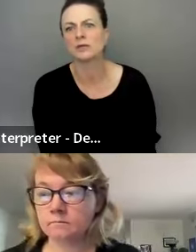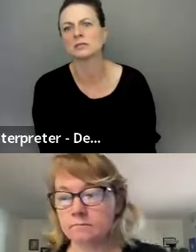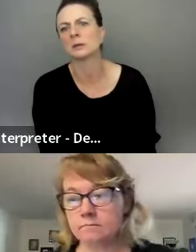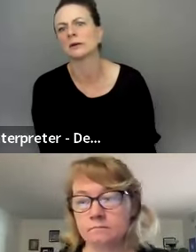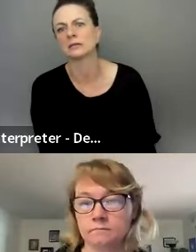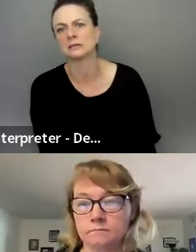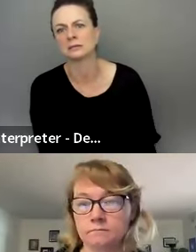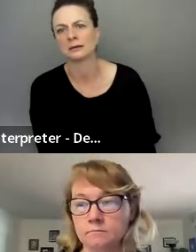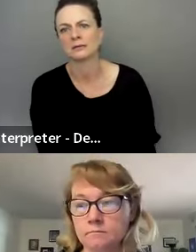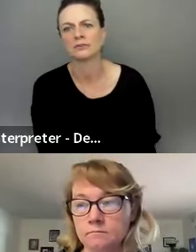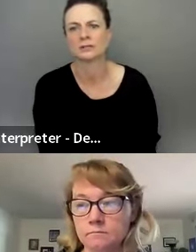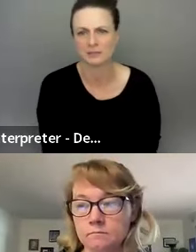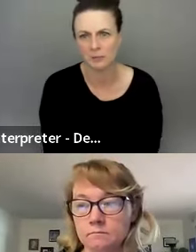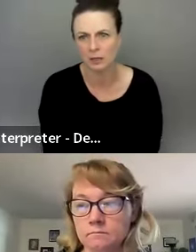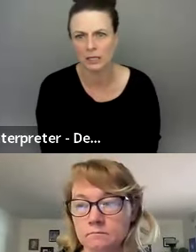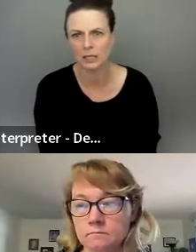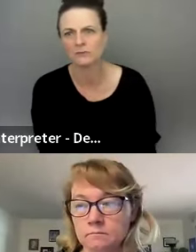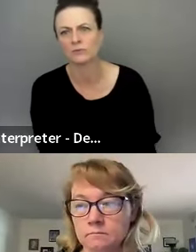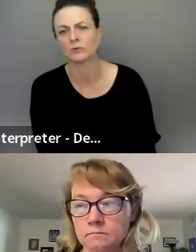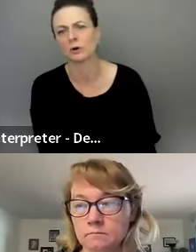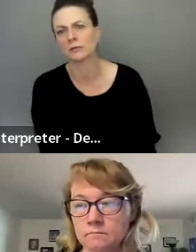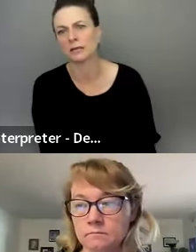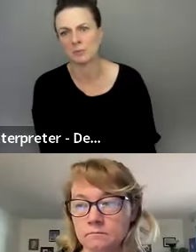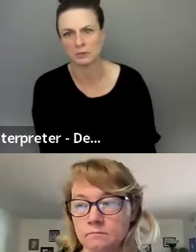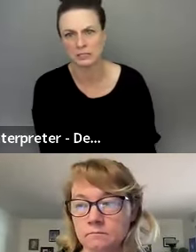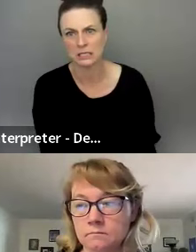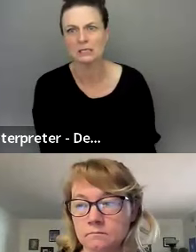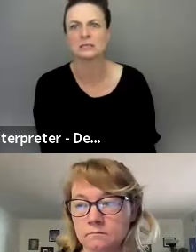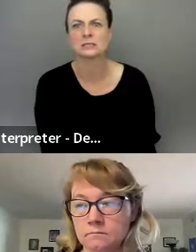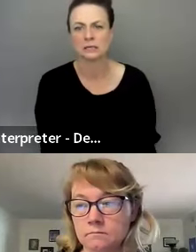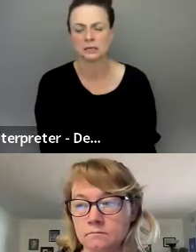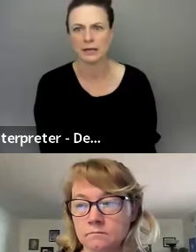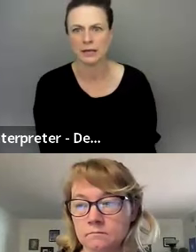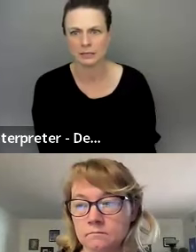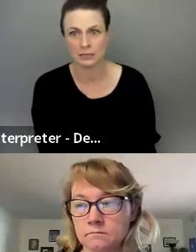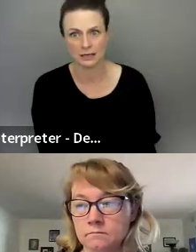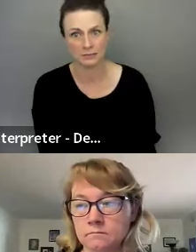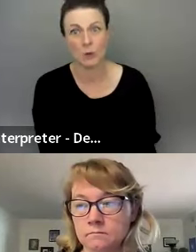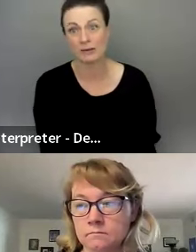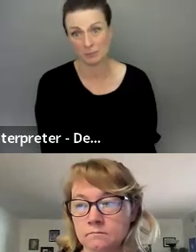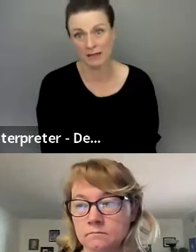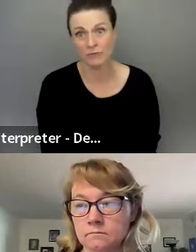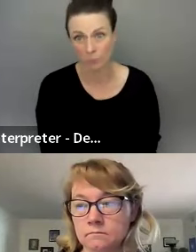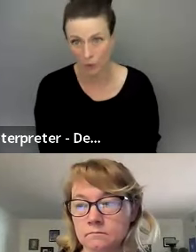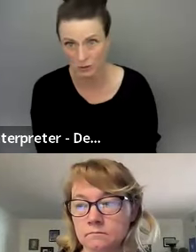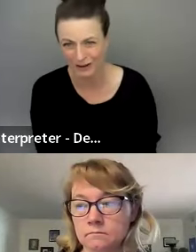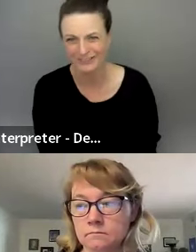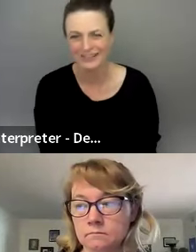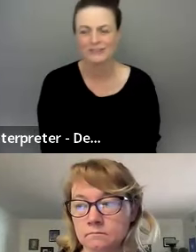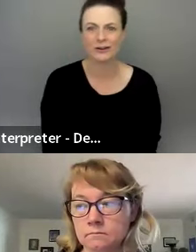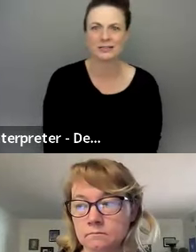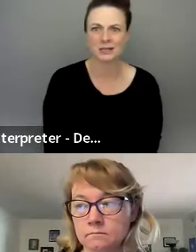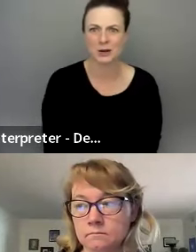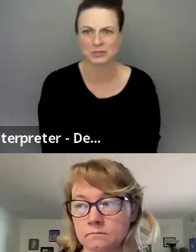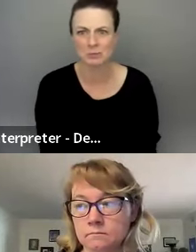improve the experience for accessibility, for meeting people's needs, and, um, hoping the platform works well